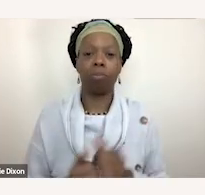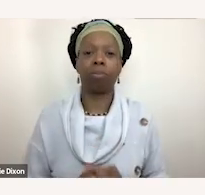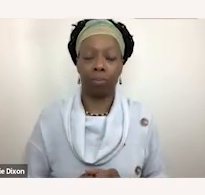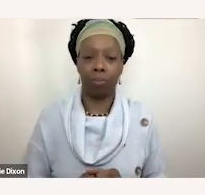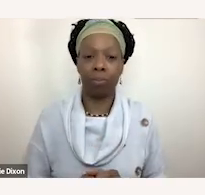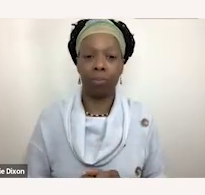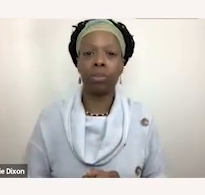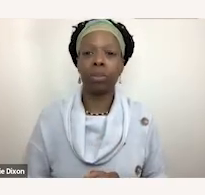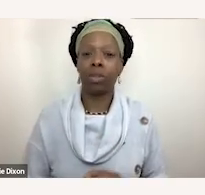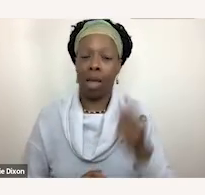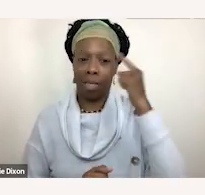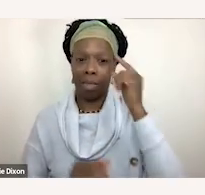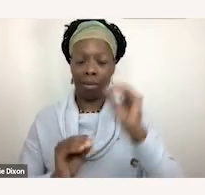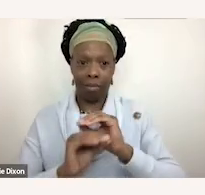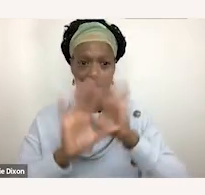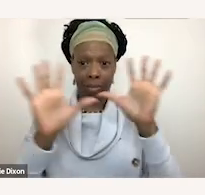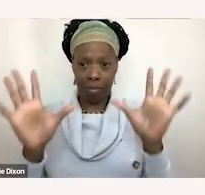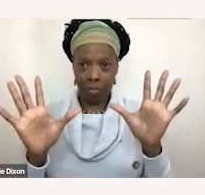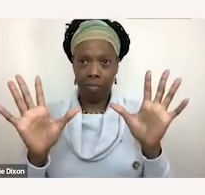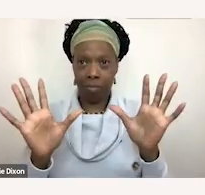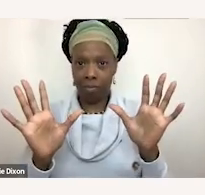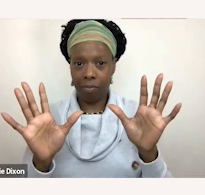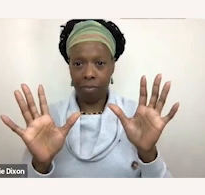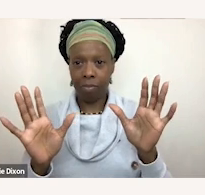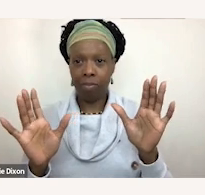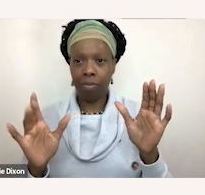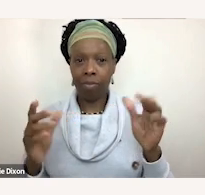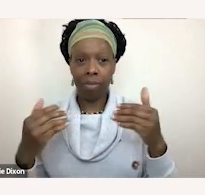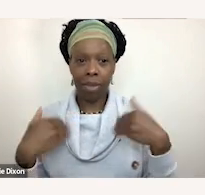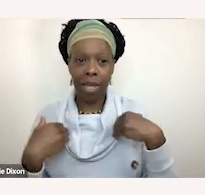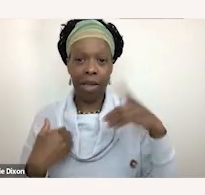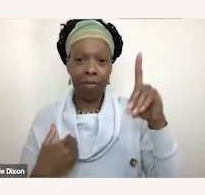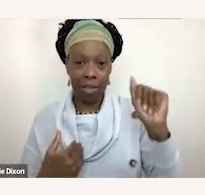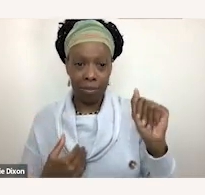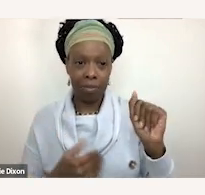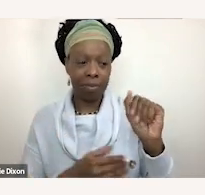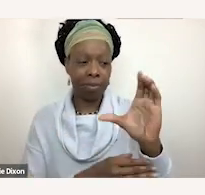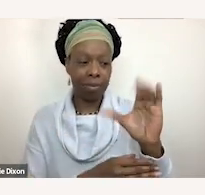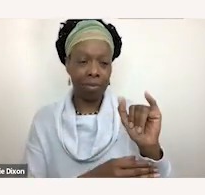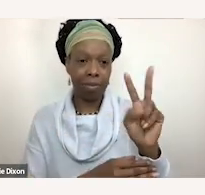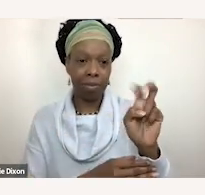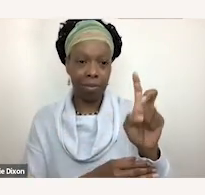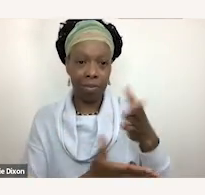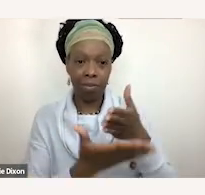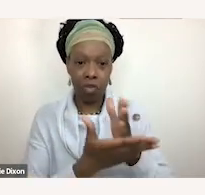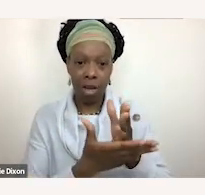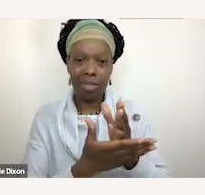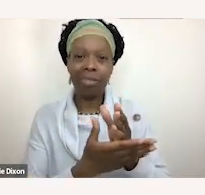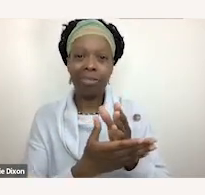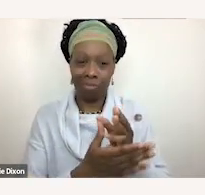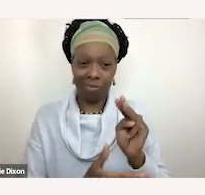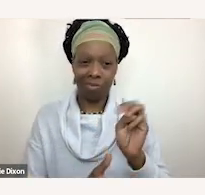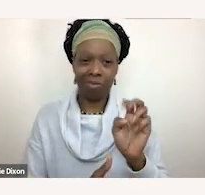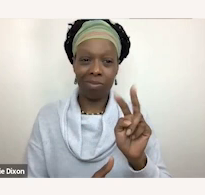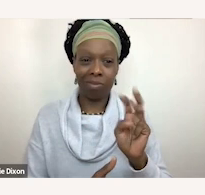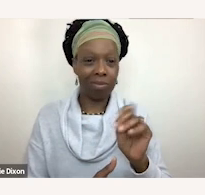So I think obviously you know the disability civil rights movement um is definitely not past tense so while it started in the